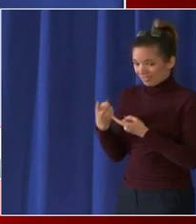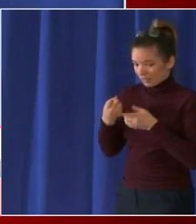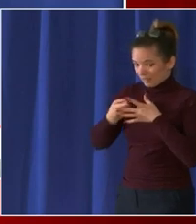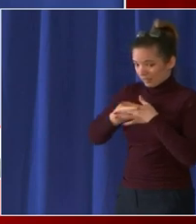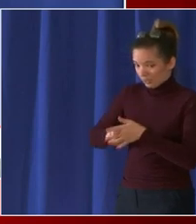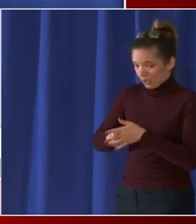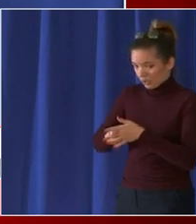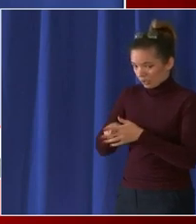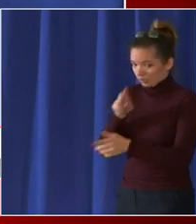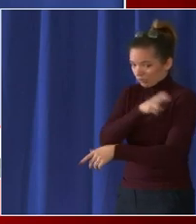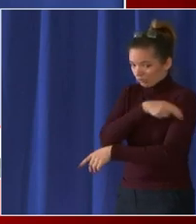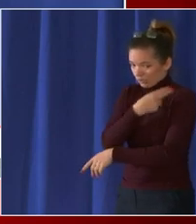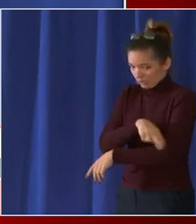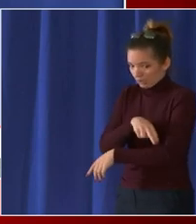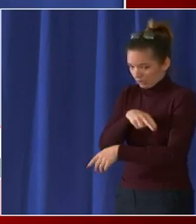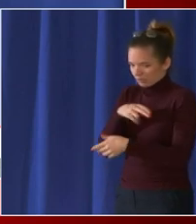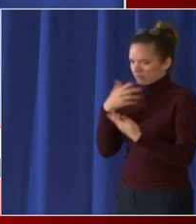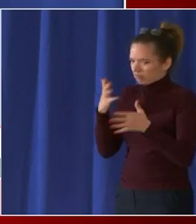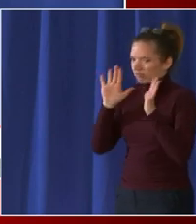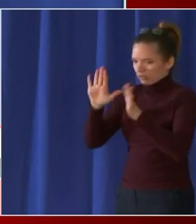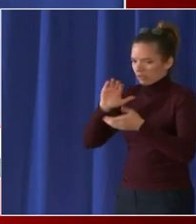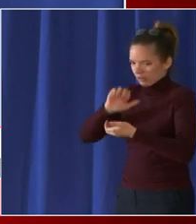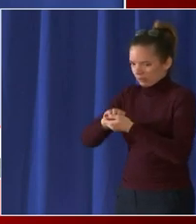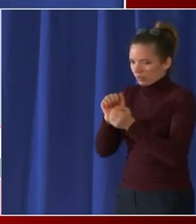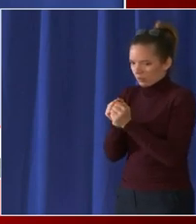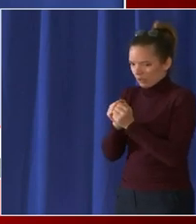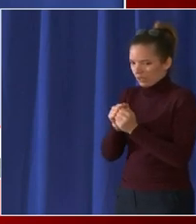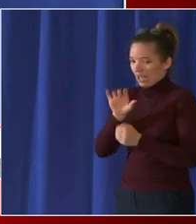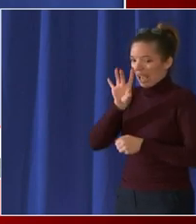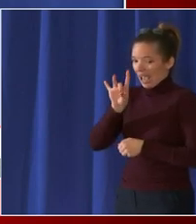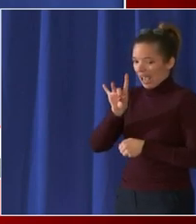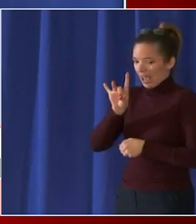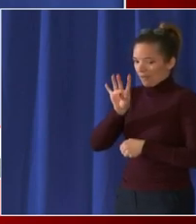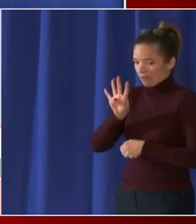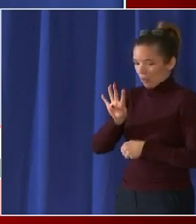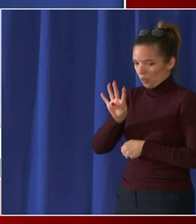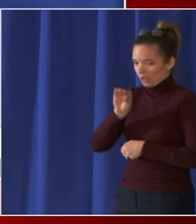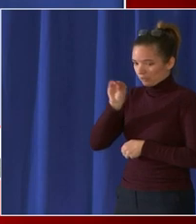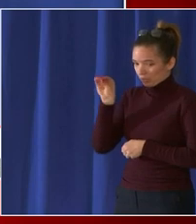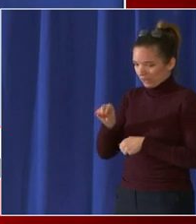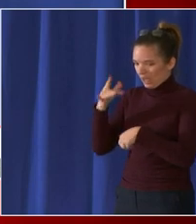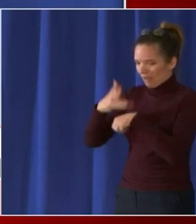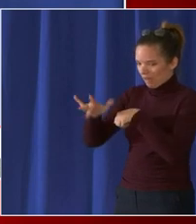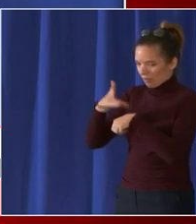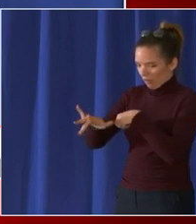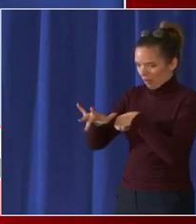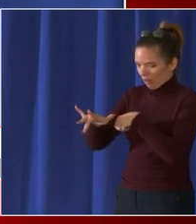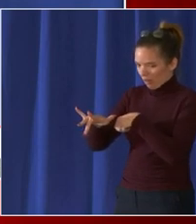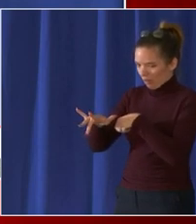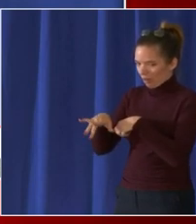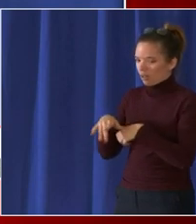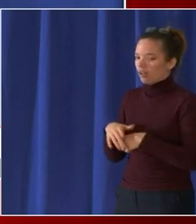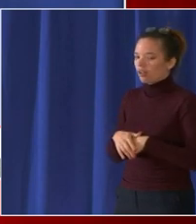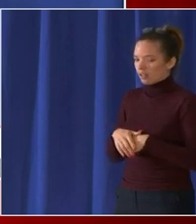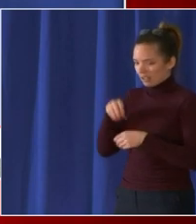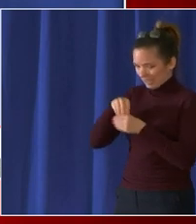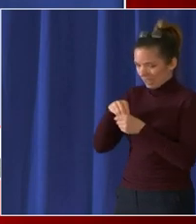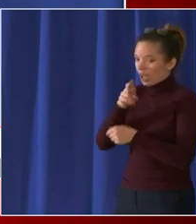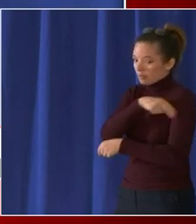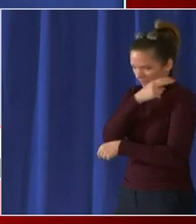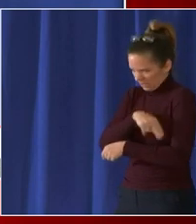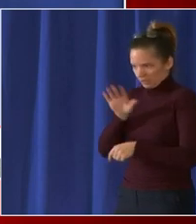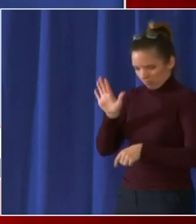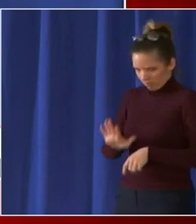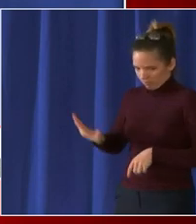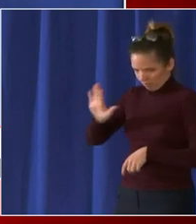is 84 percent as of yesterday so that's a little bit higher than we've seen recently we also see that there's a significant